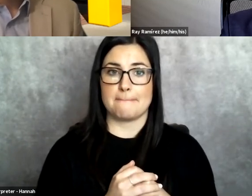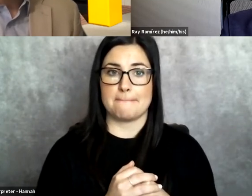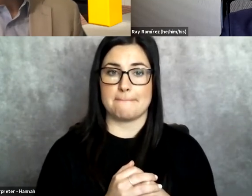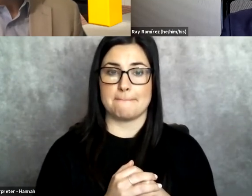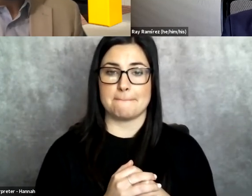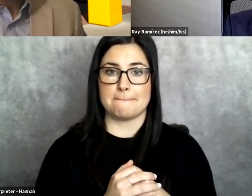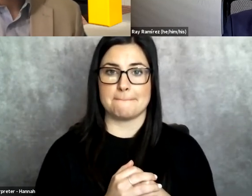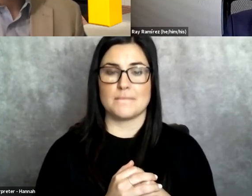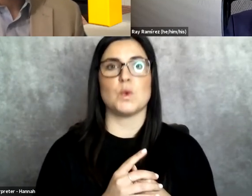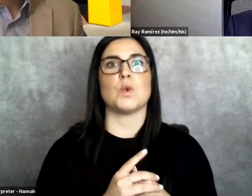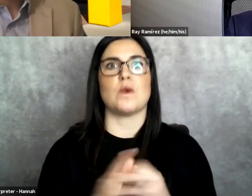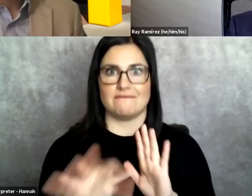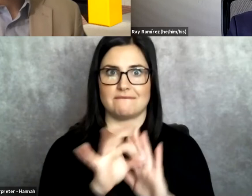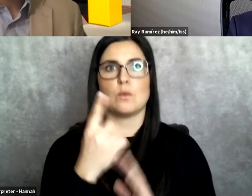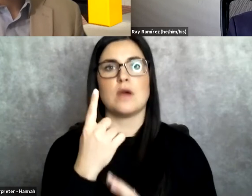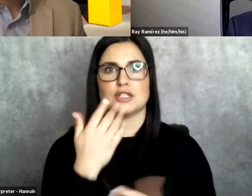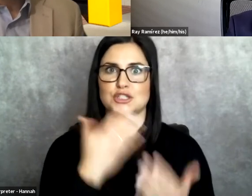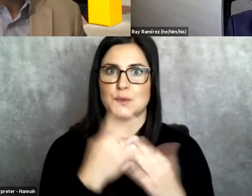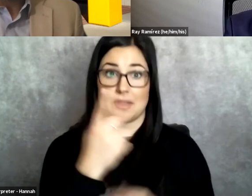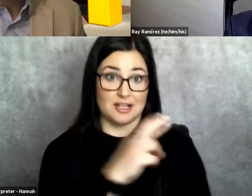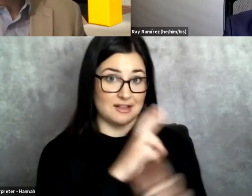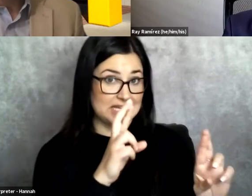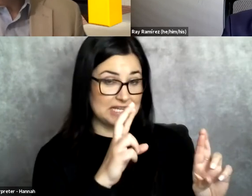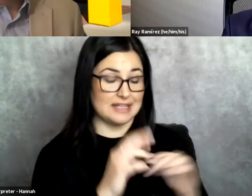Oh, this is great. Okay, Danny, you ready for this one?